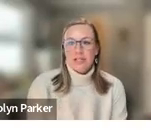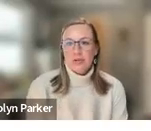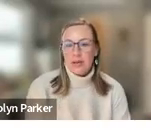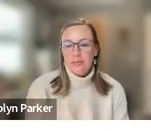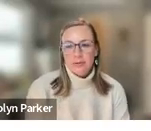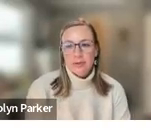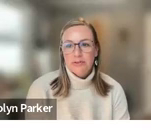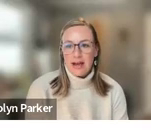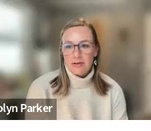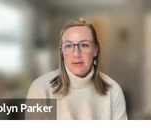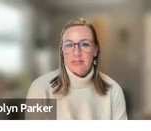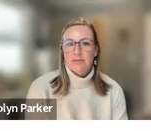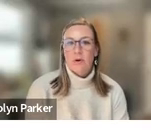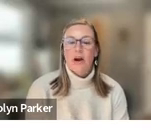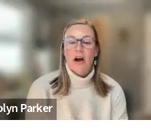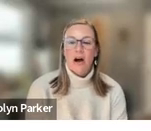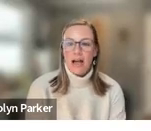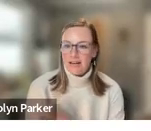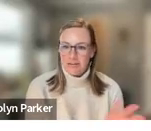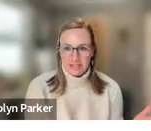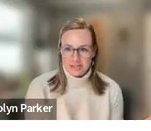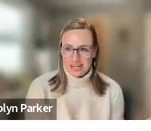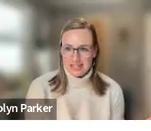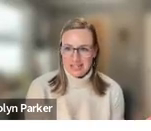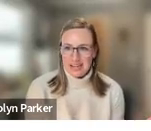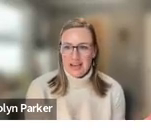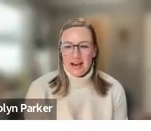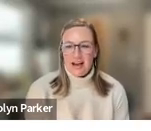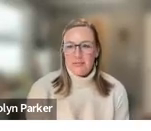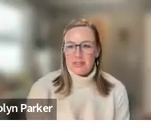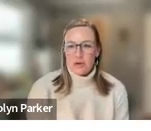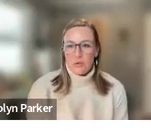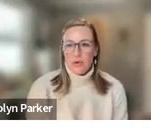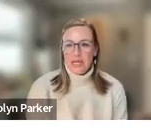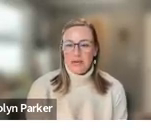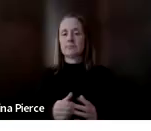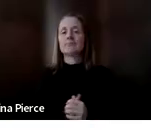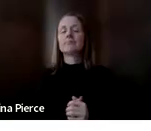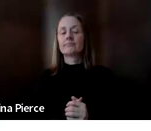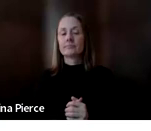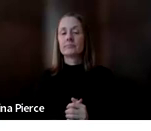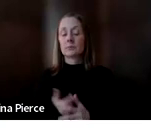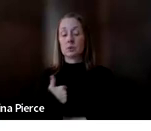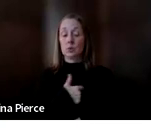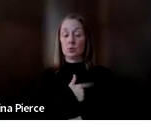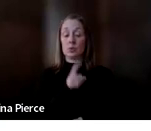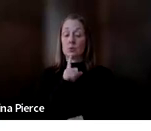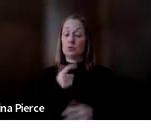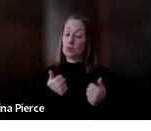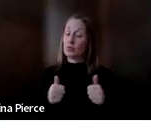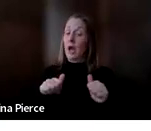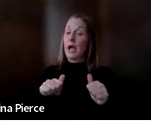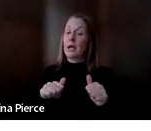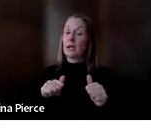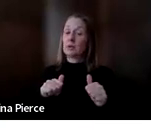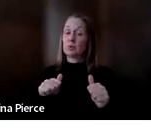to improve outcomes for every student. So we really try to bridge the